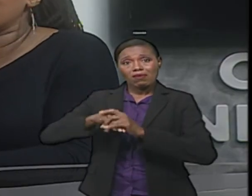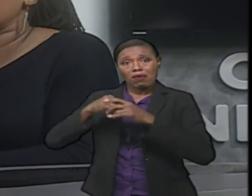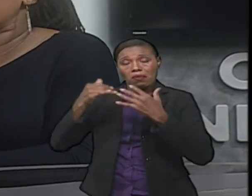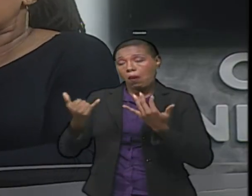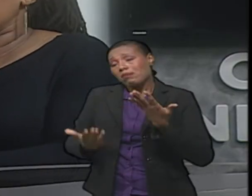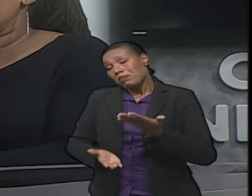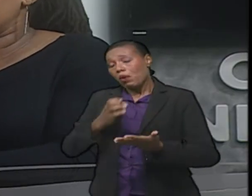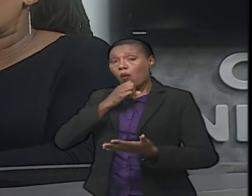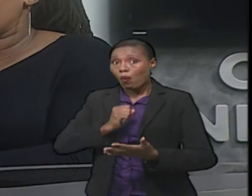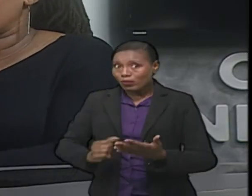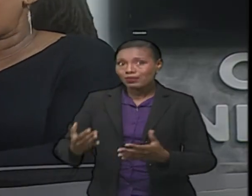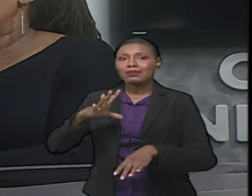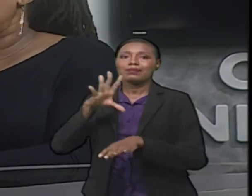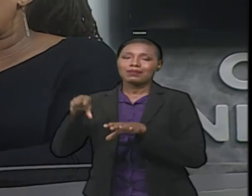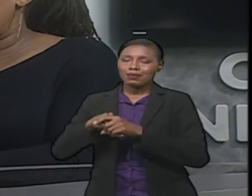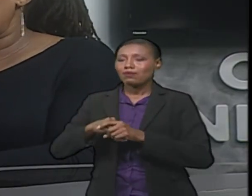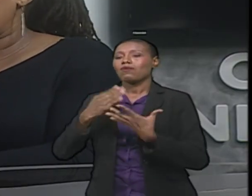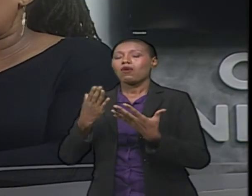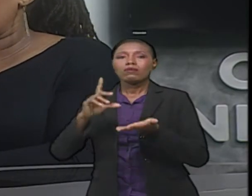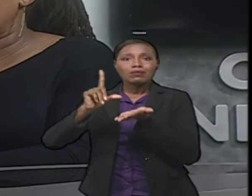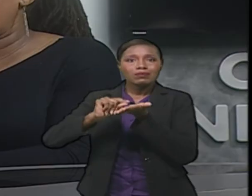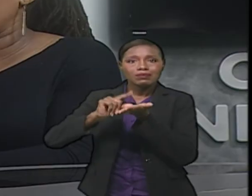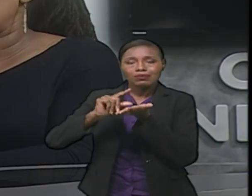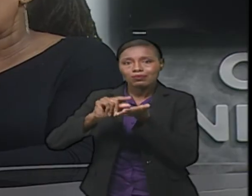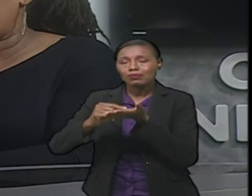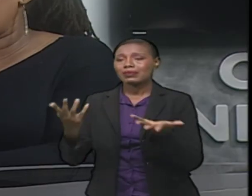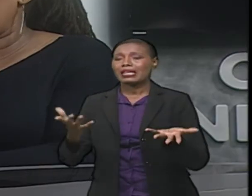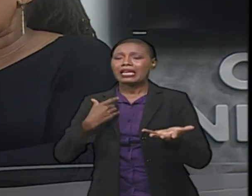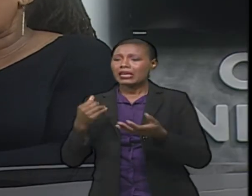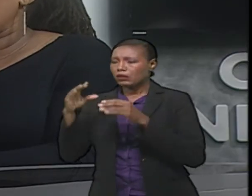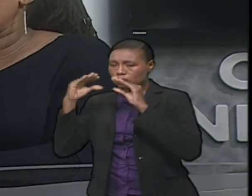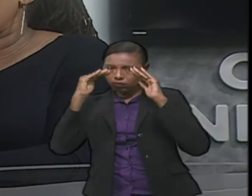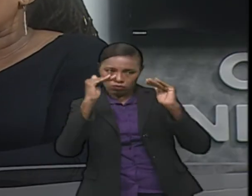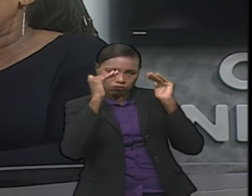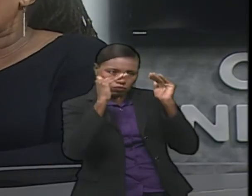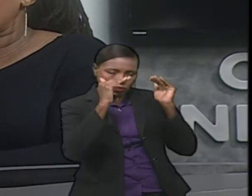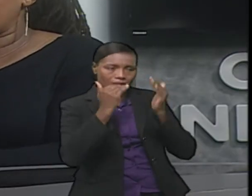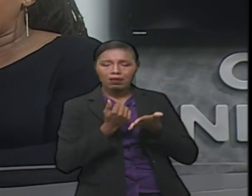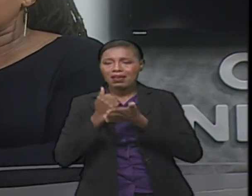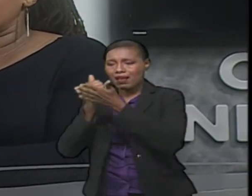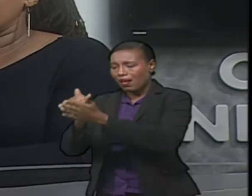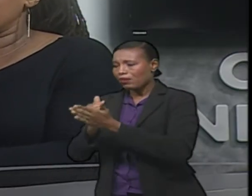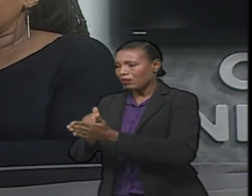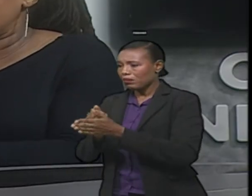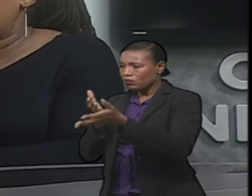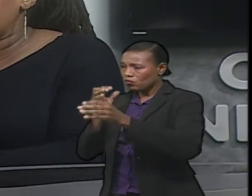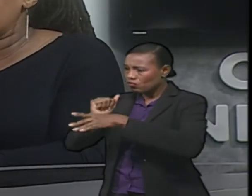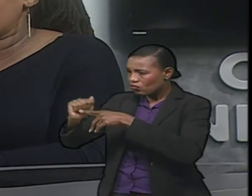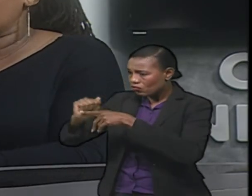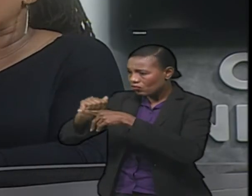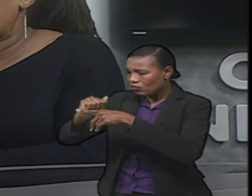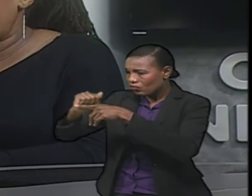journalists, he was someone that we would have looked up to. He really helped shape what we thought of as the media